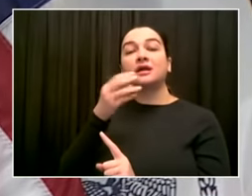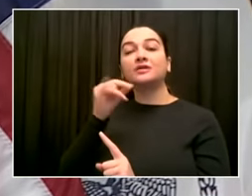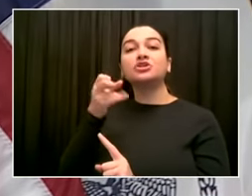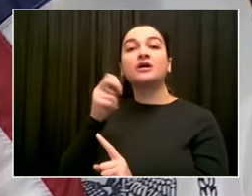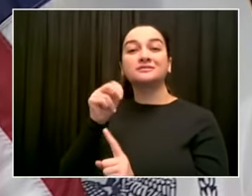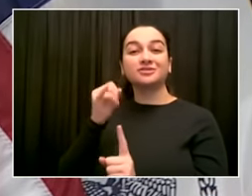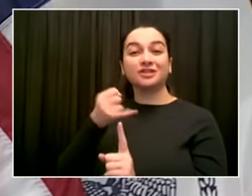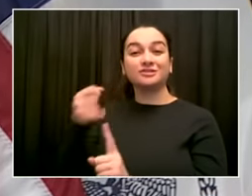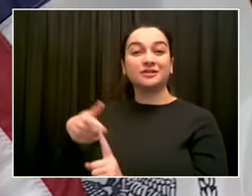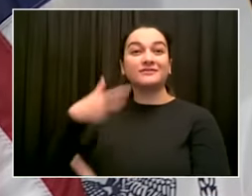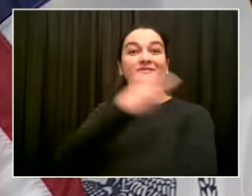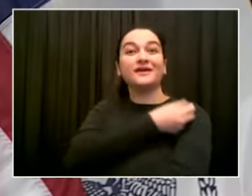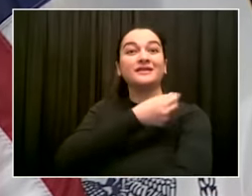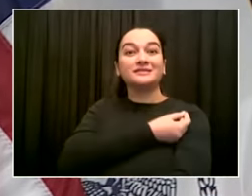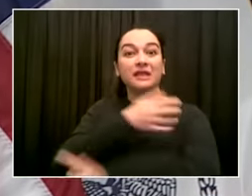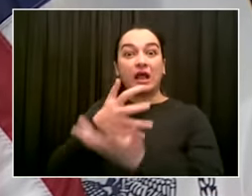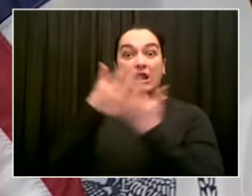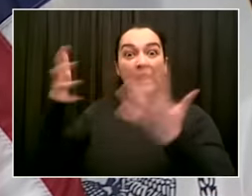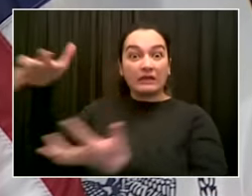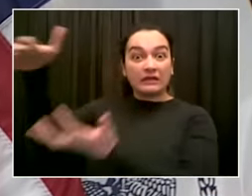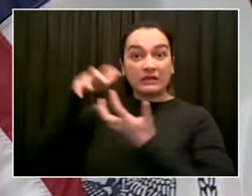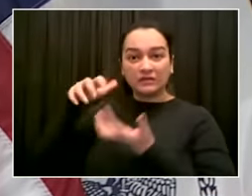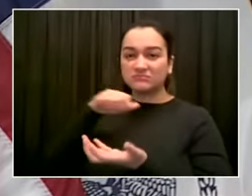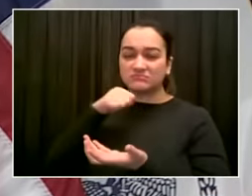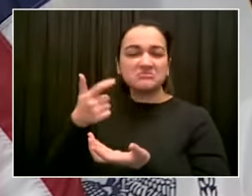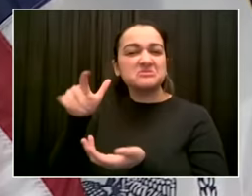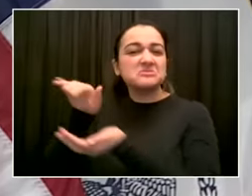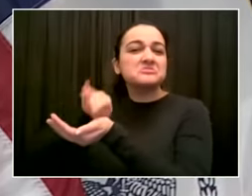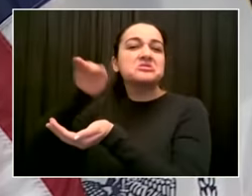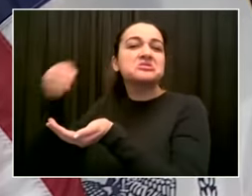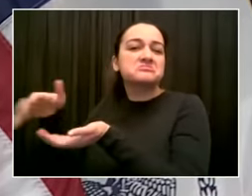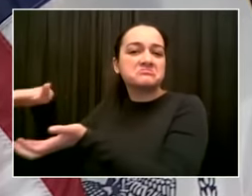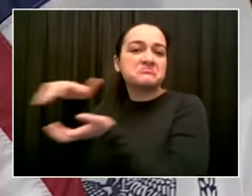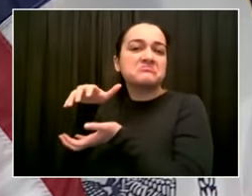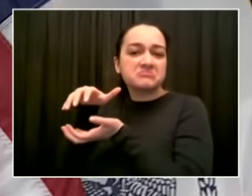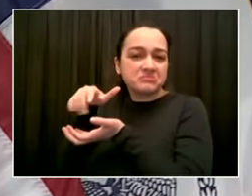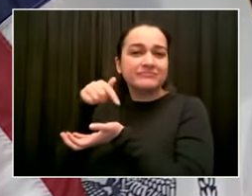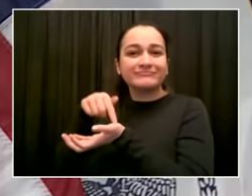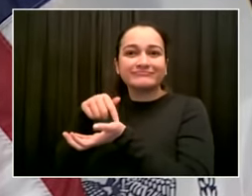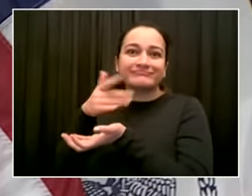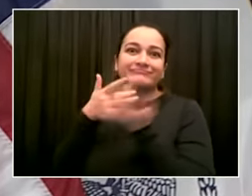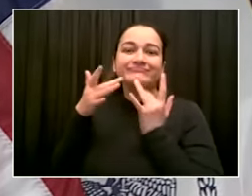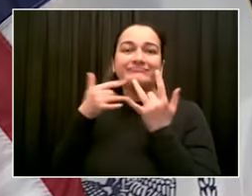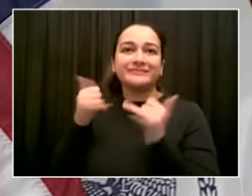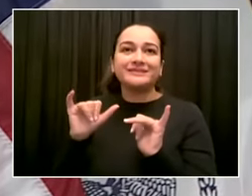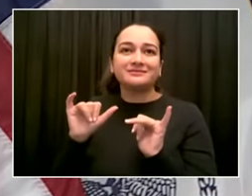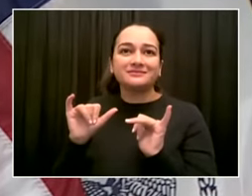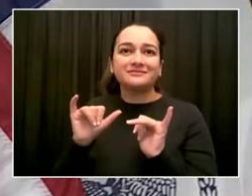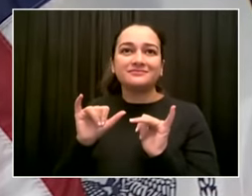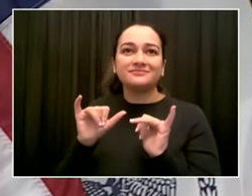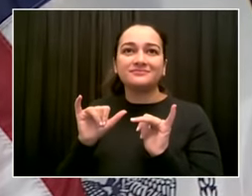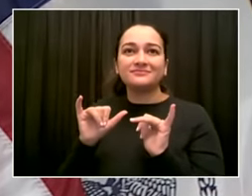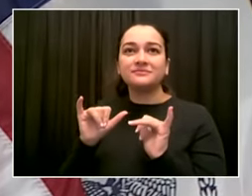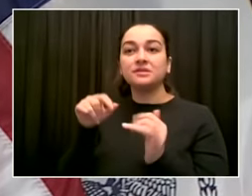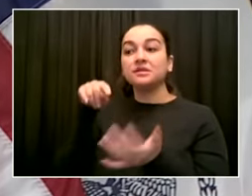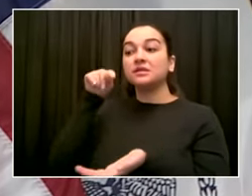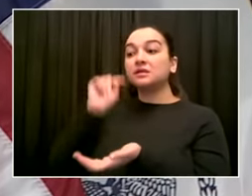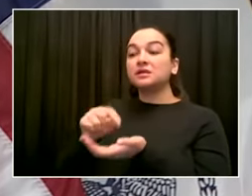as we build up the homebound senior effort, that's going to be a priority for that use of that vaccine because you literally can't use the other vaccines for that.